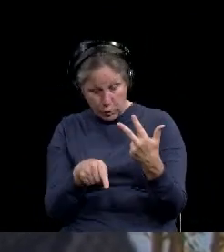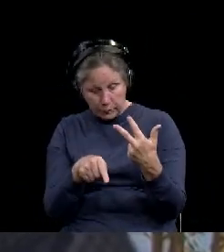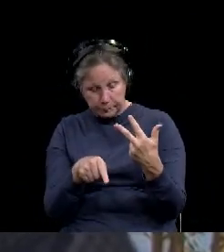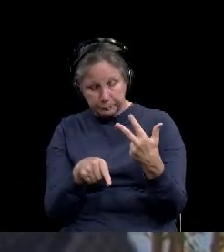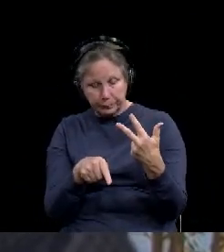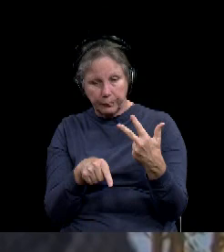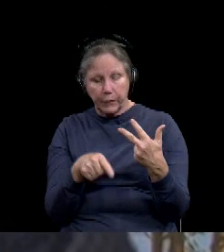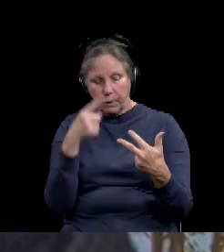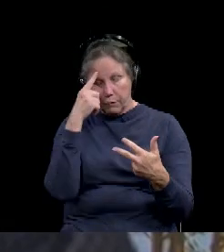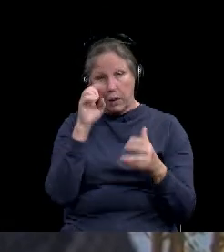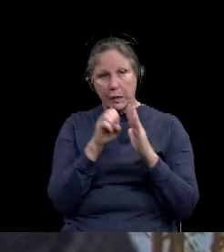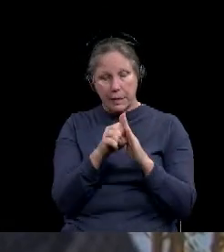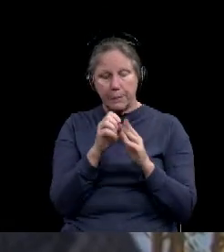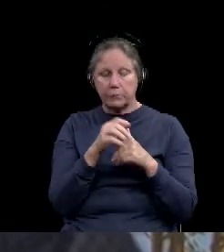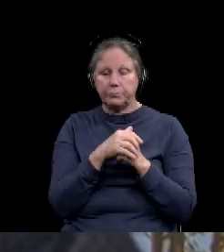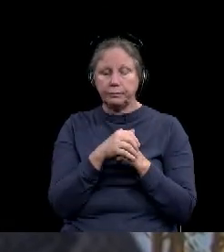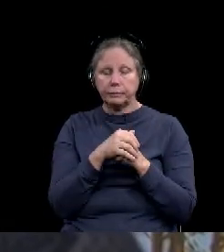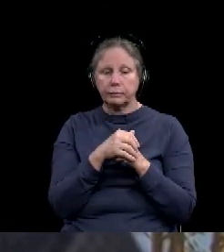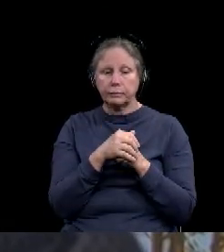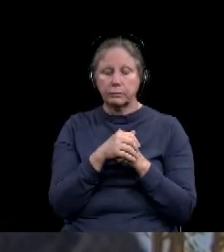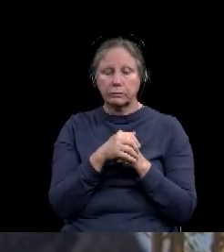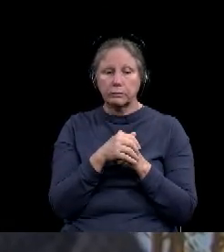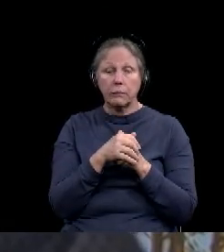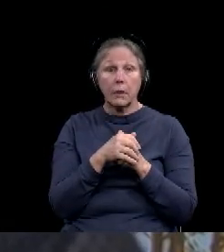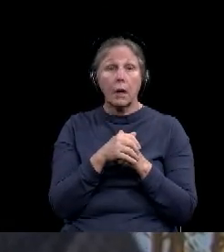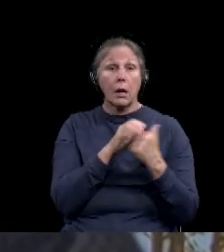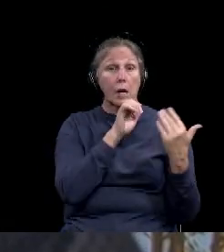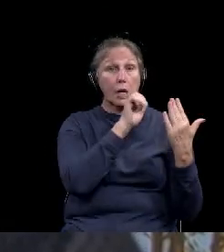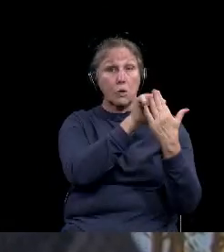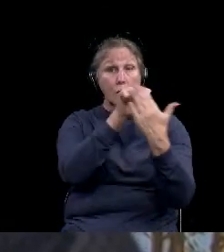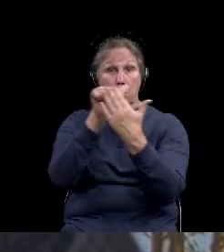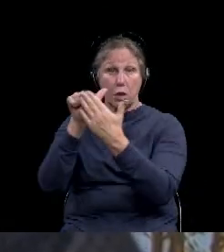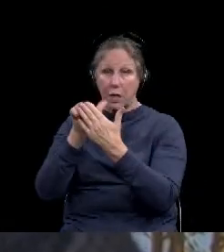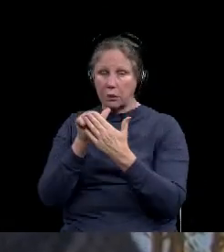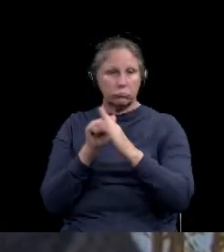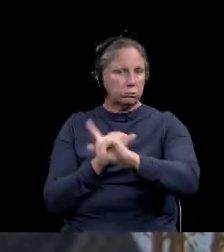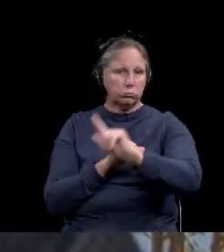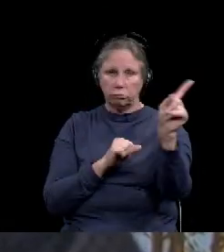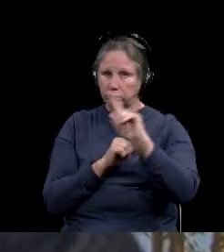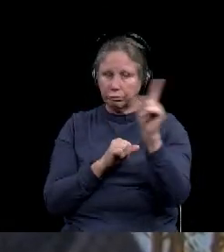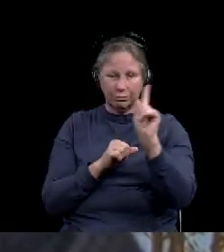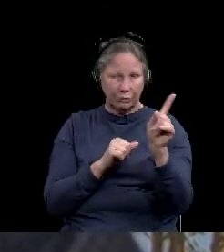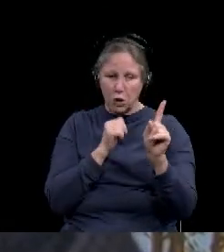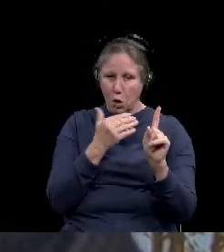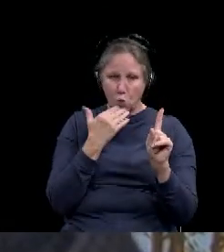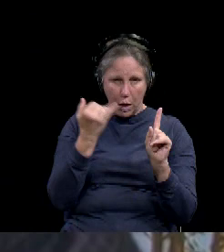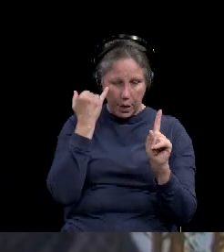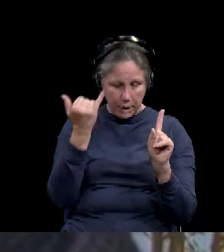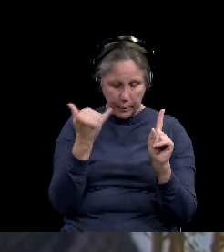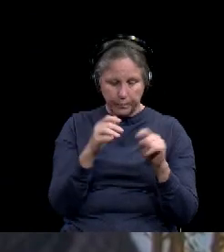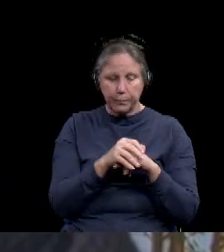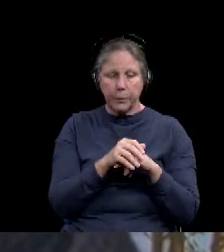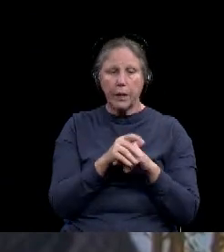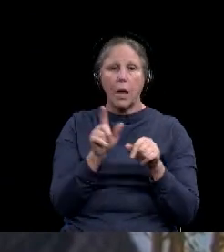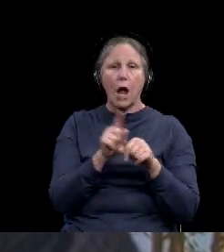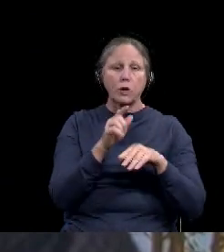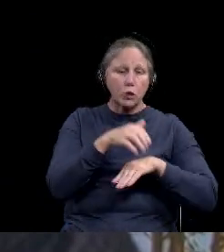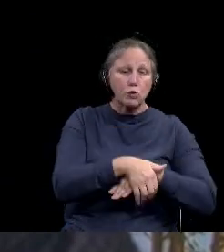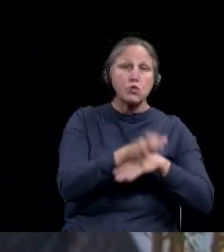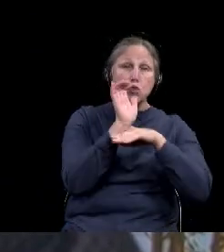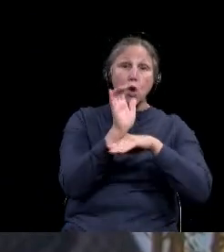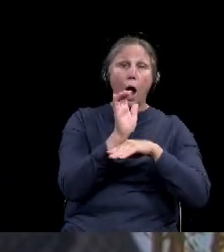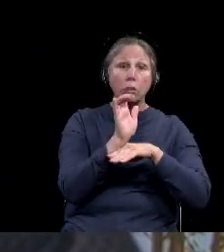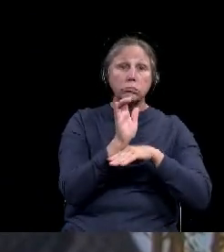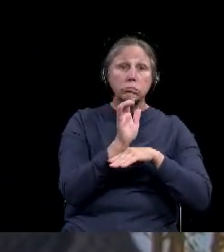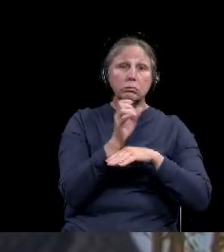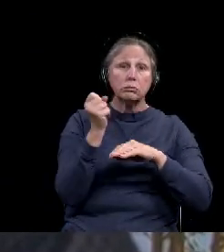For instance, traditional trick or treating is really a bad idea this year. Uh, so are the trunk or treat type or,